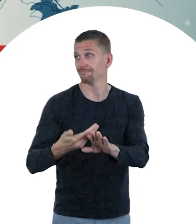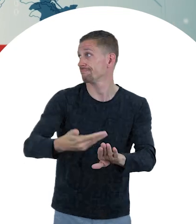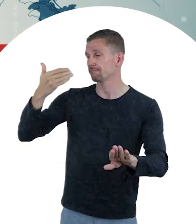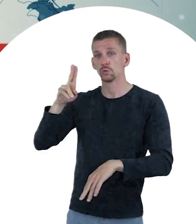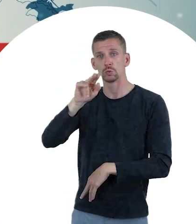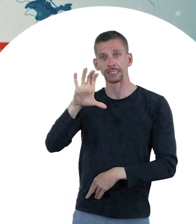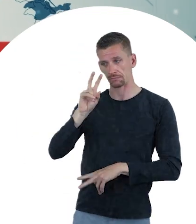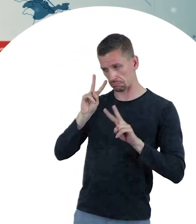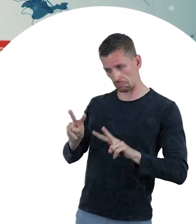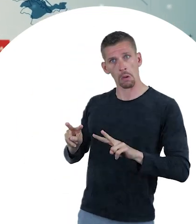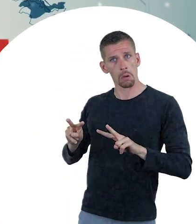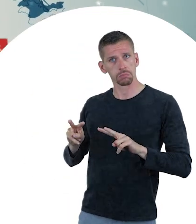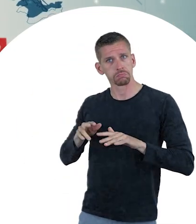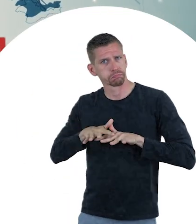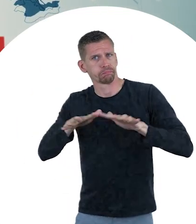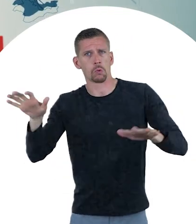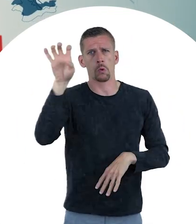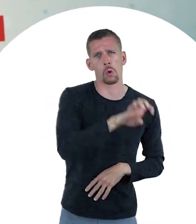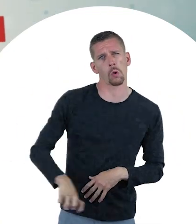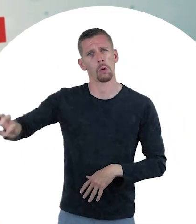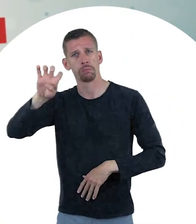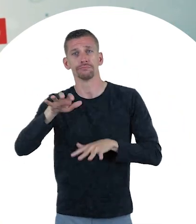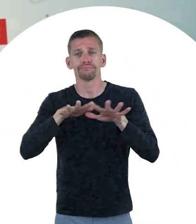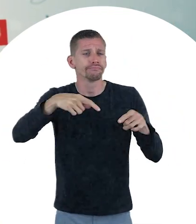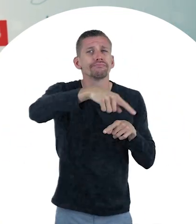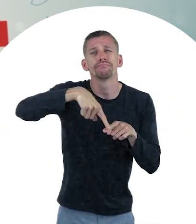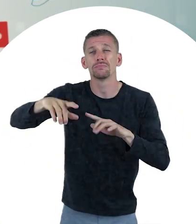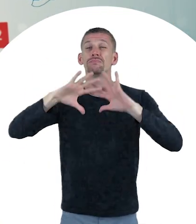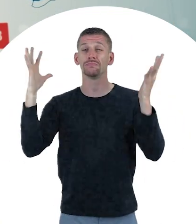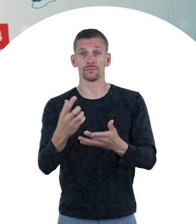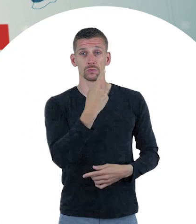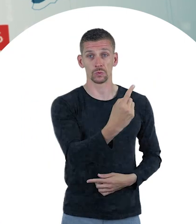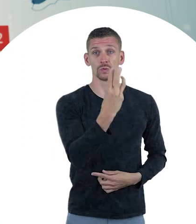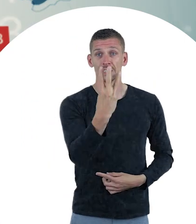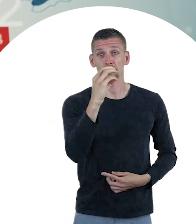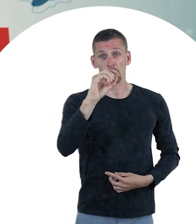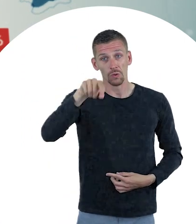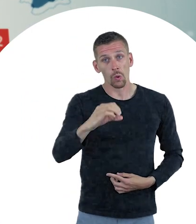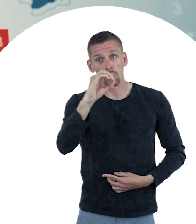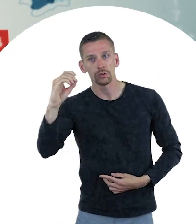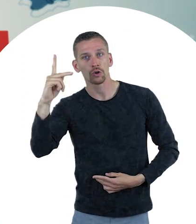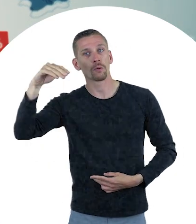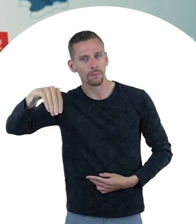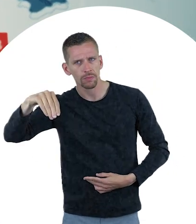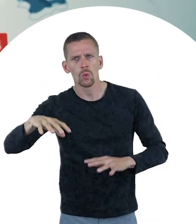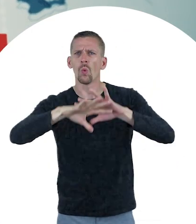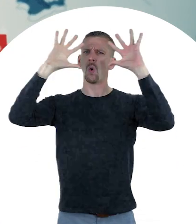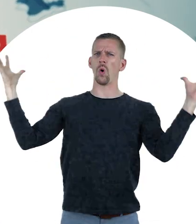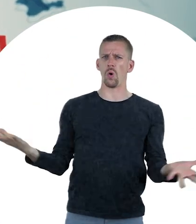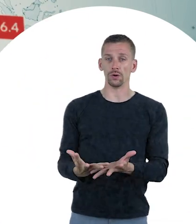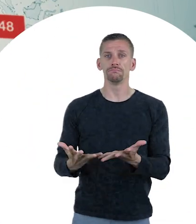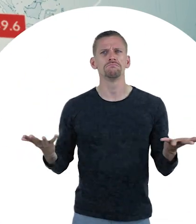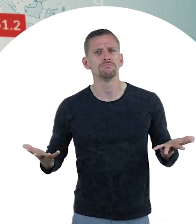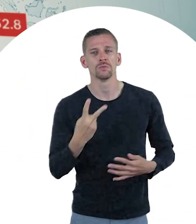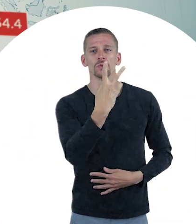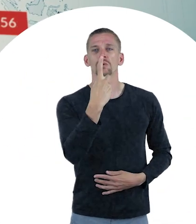by UIC and completely interoperable, GSMR is deployed on 130,000 km of track